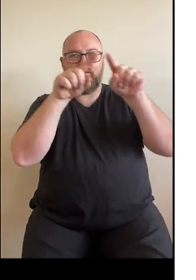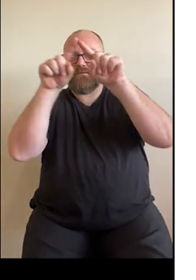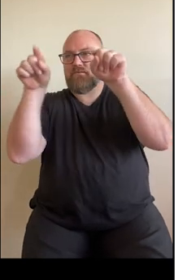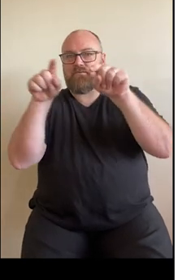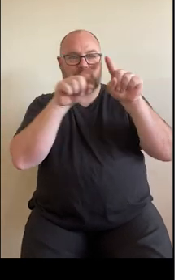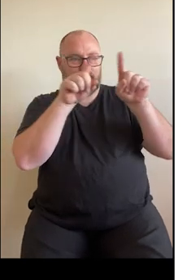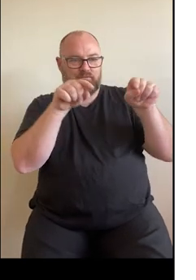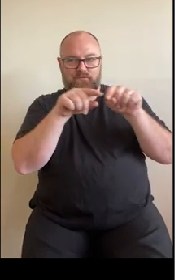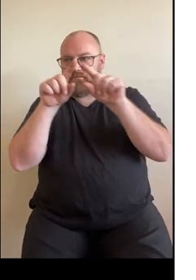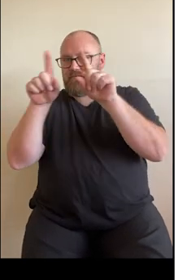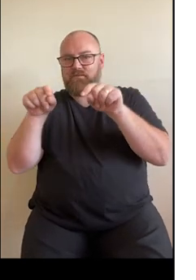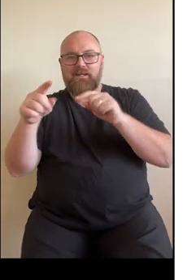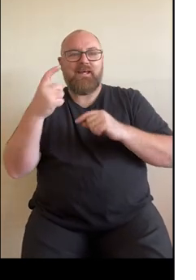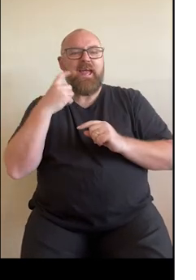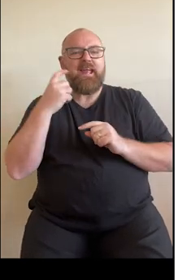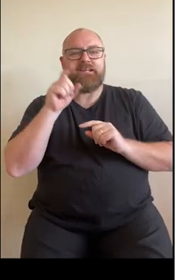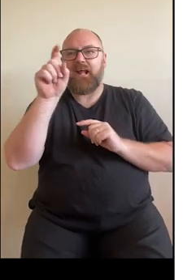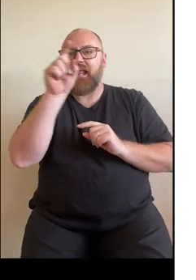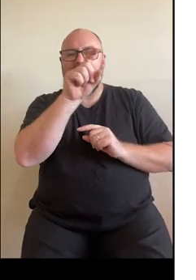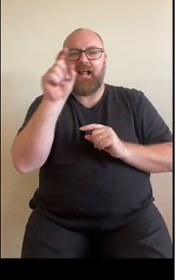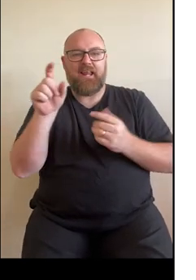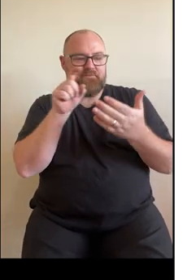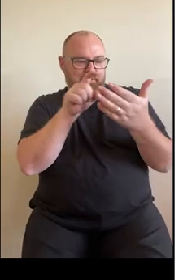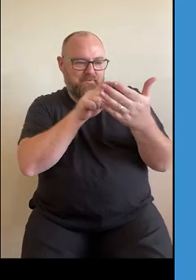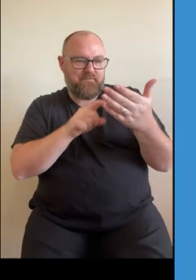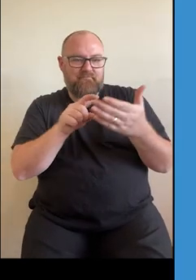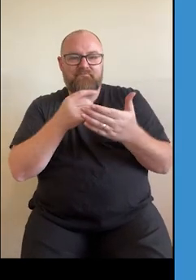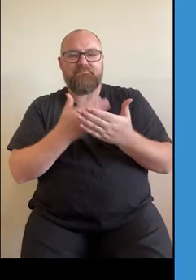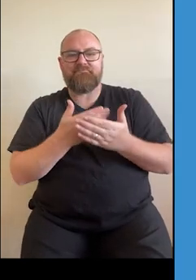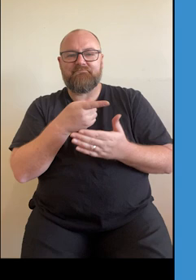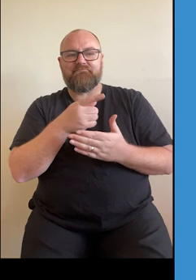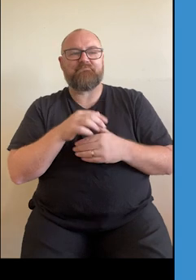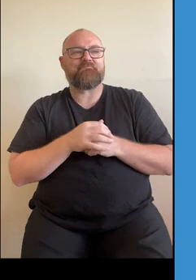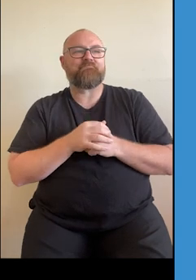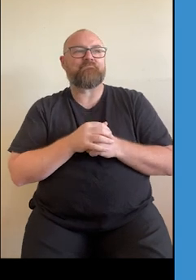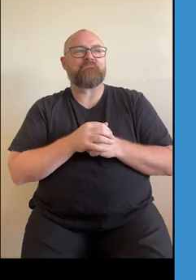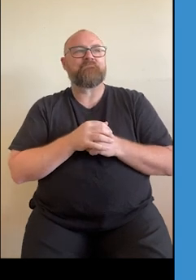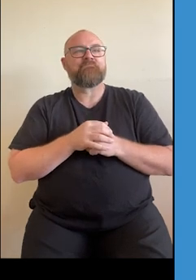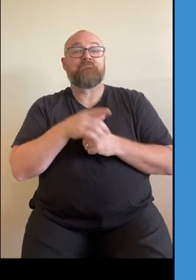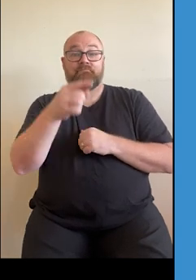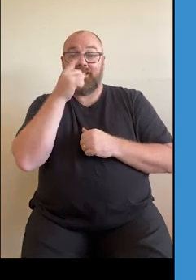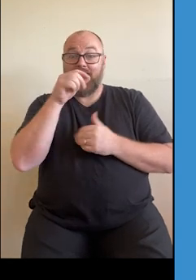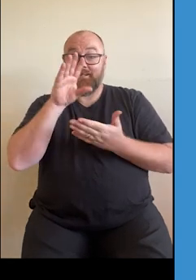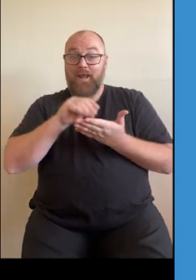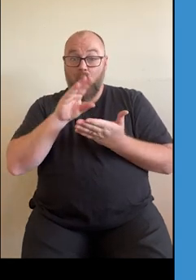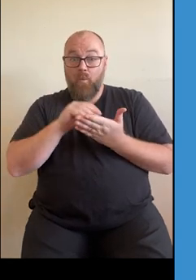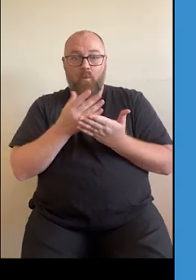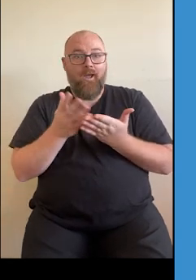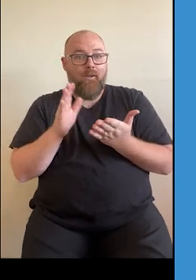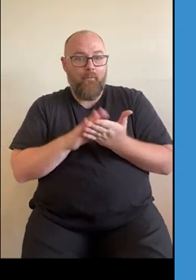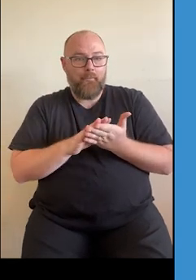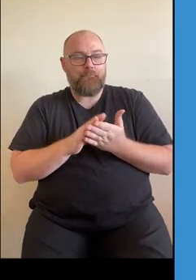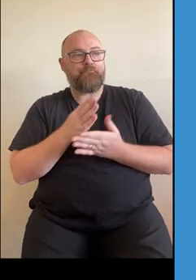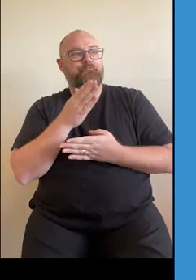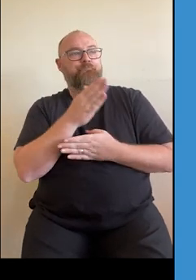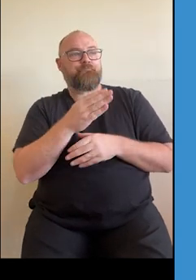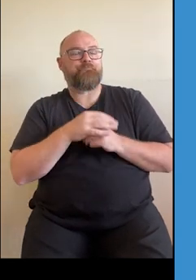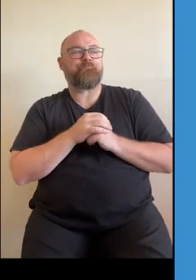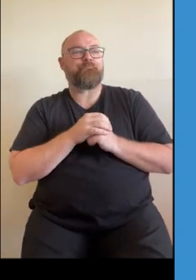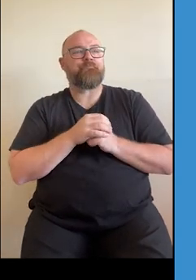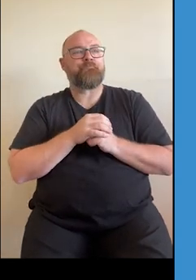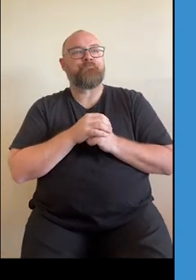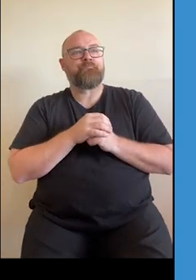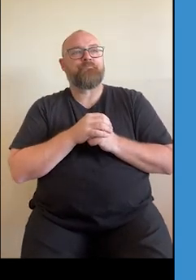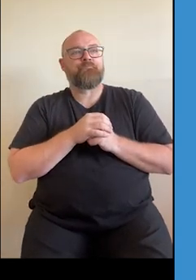navigate your health information in My Health Record. If like to download the My Health app,